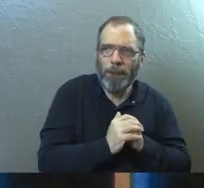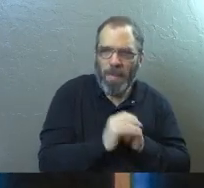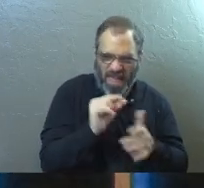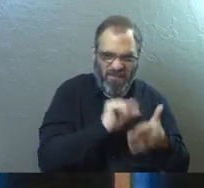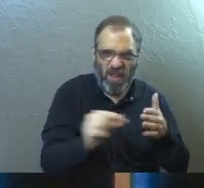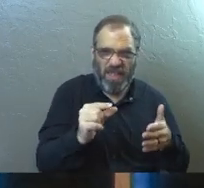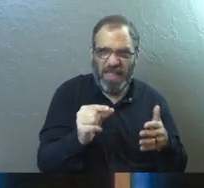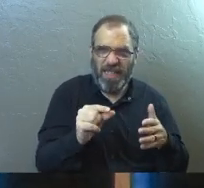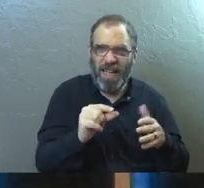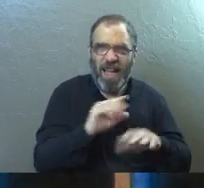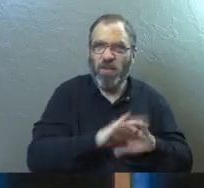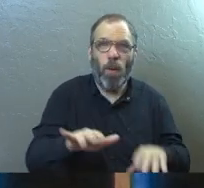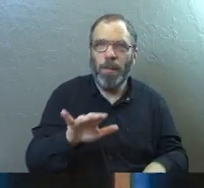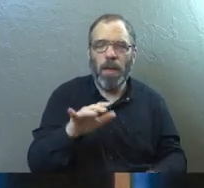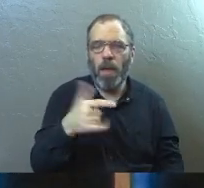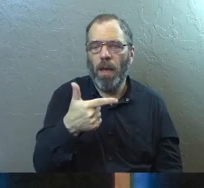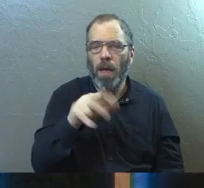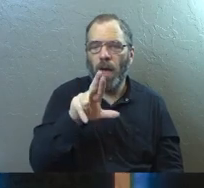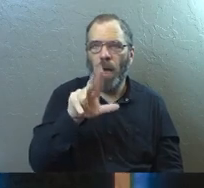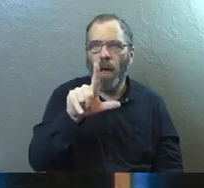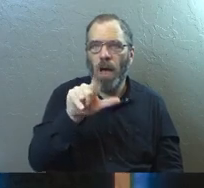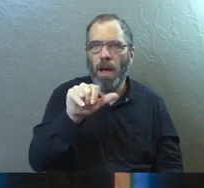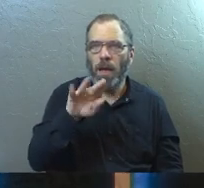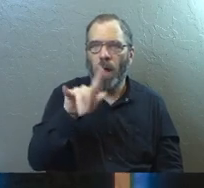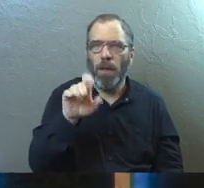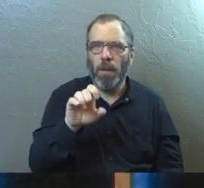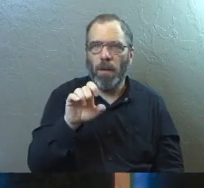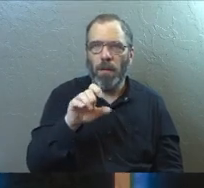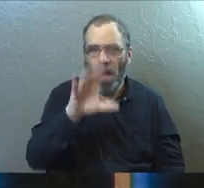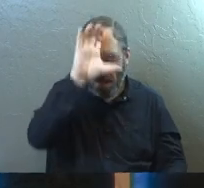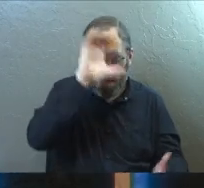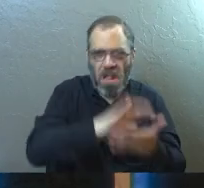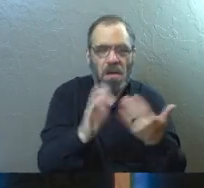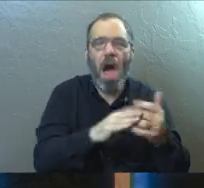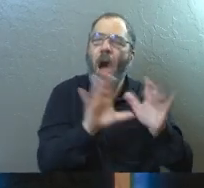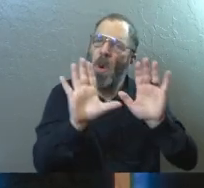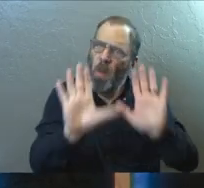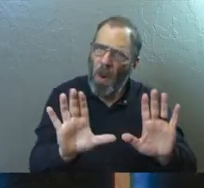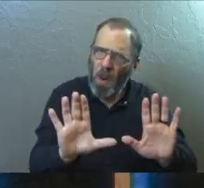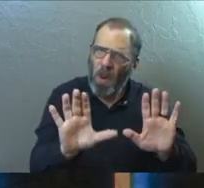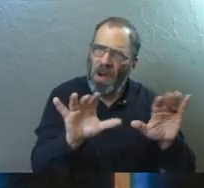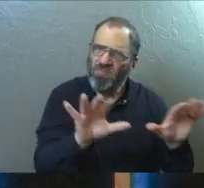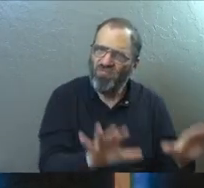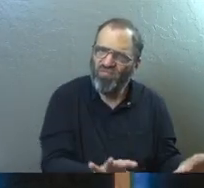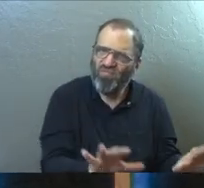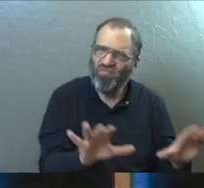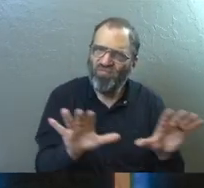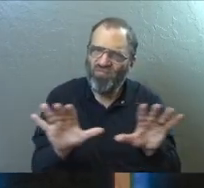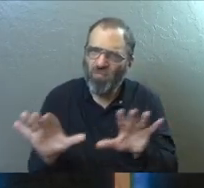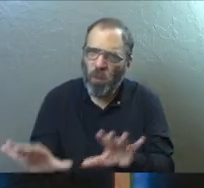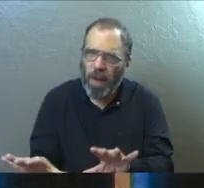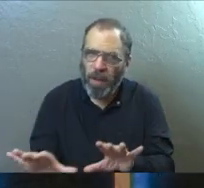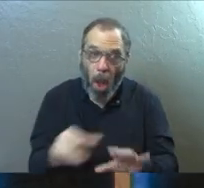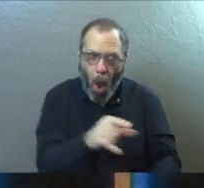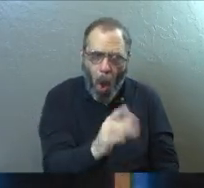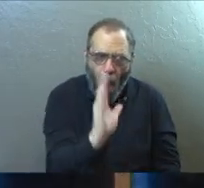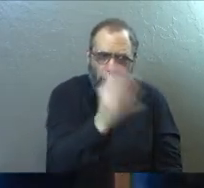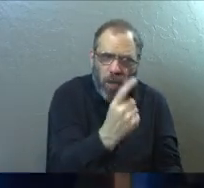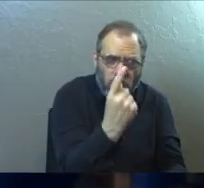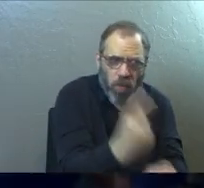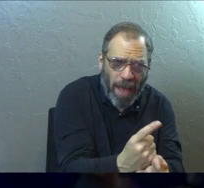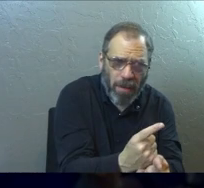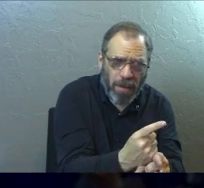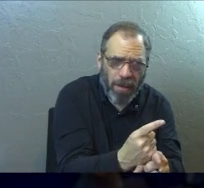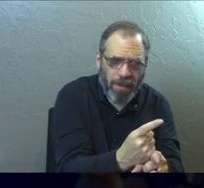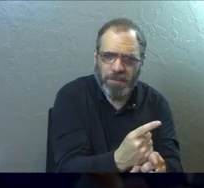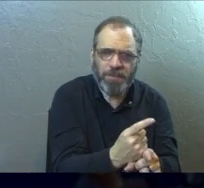That verse says, don't be gullible. That verse says, slow it down. Just because this person seemed right doesn't mean